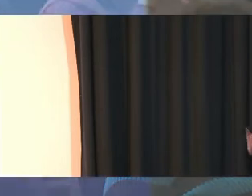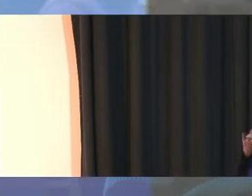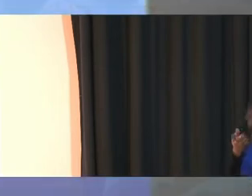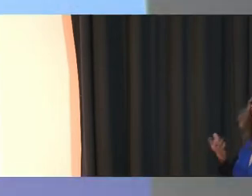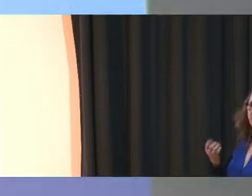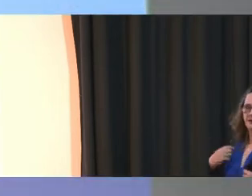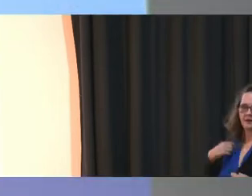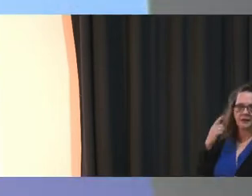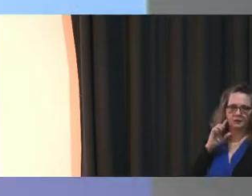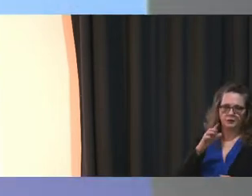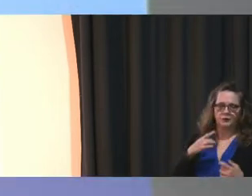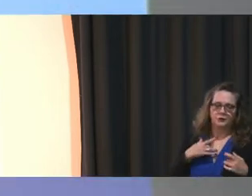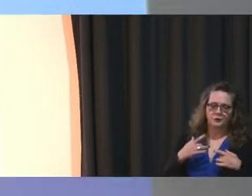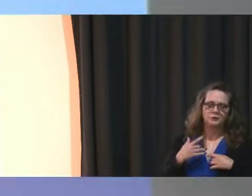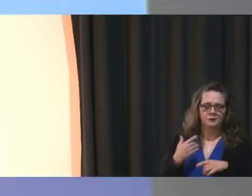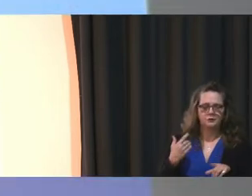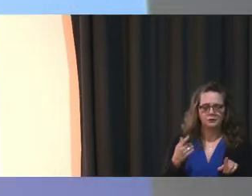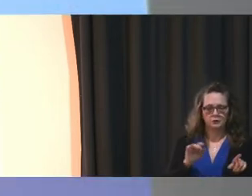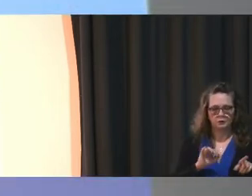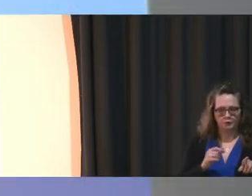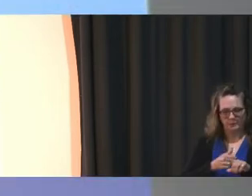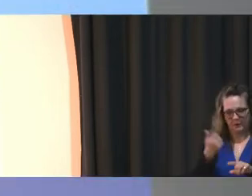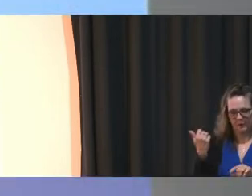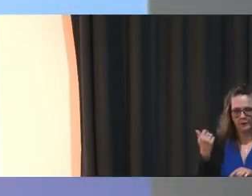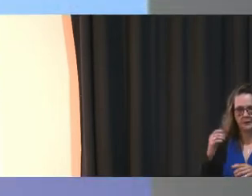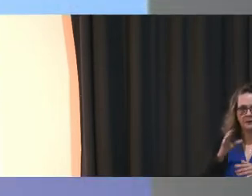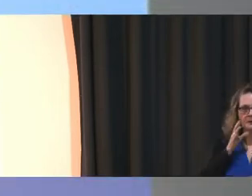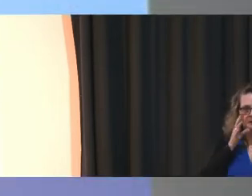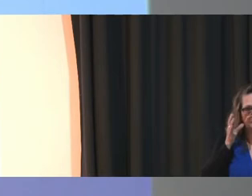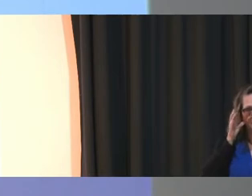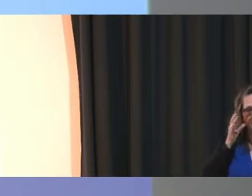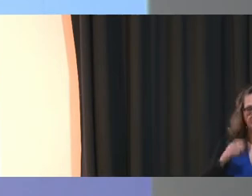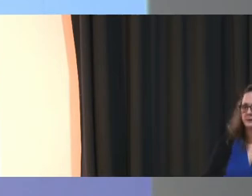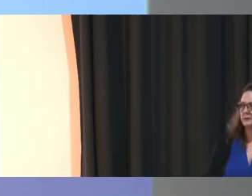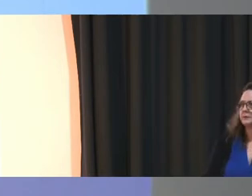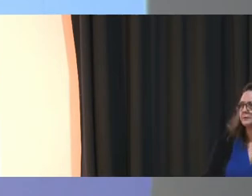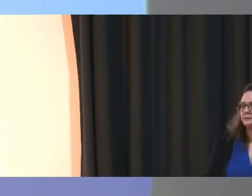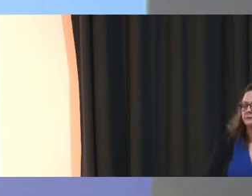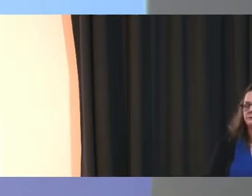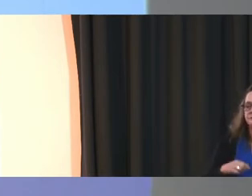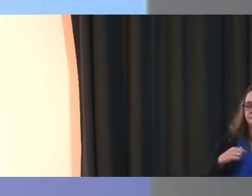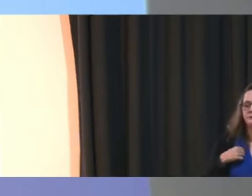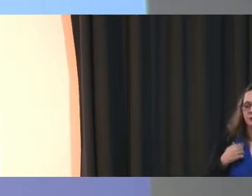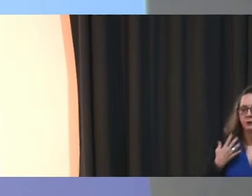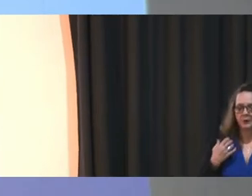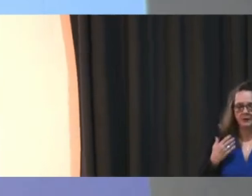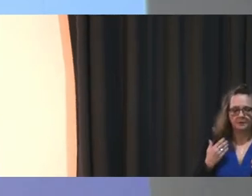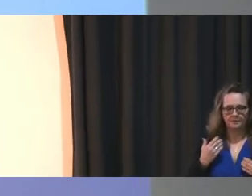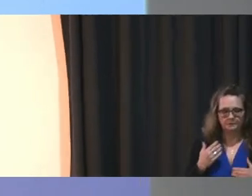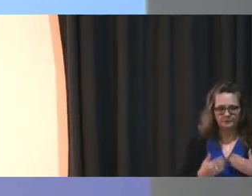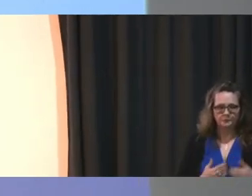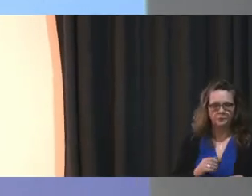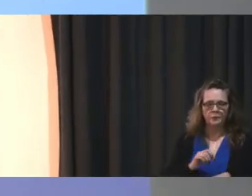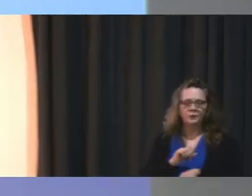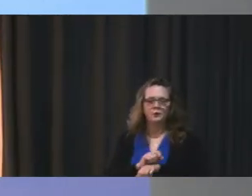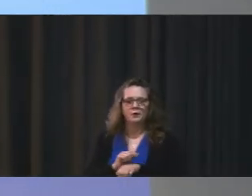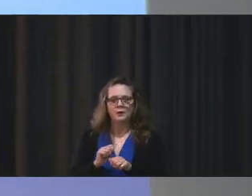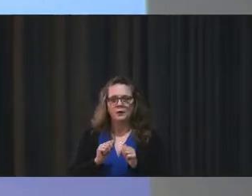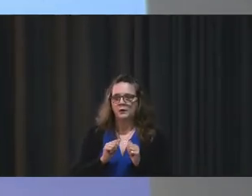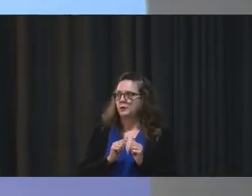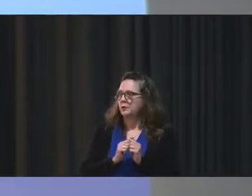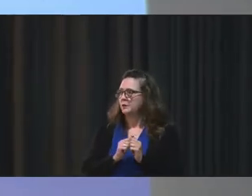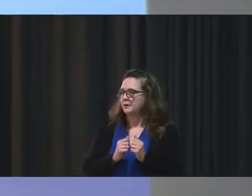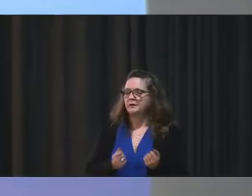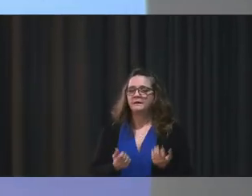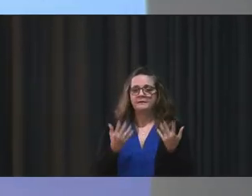I came in early on in the job, so we moved forward to work with the fire